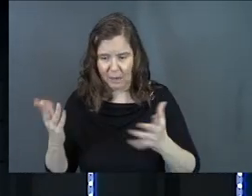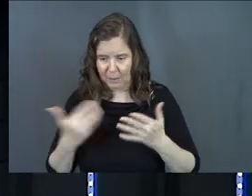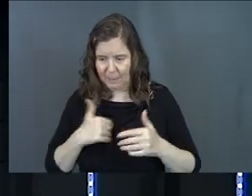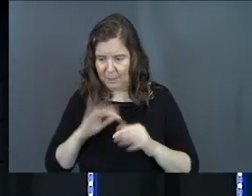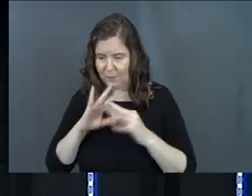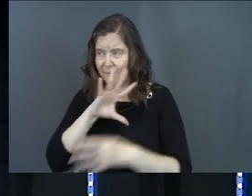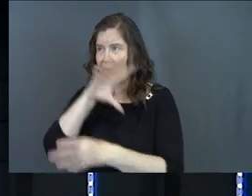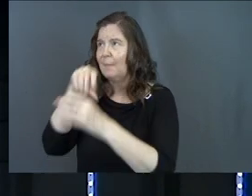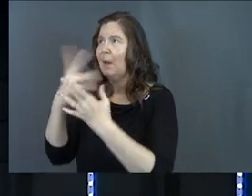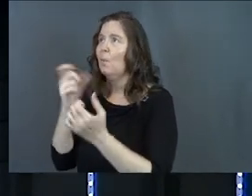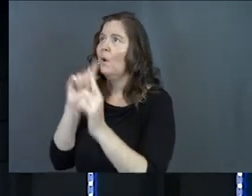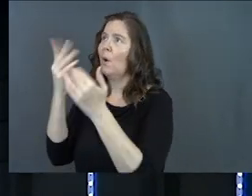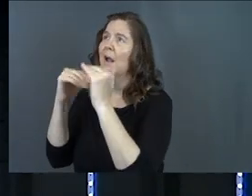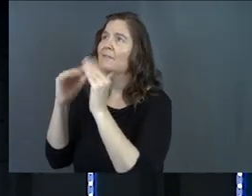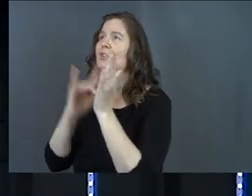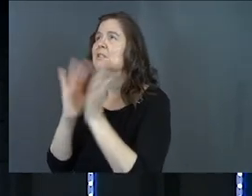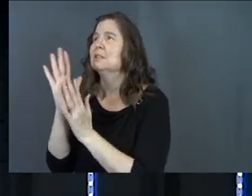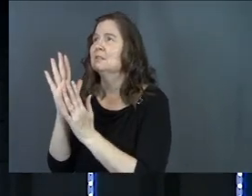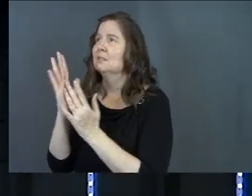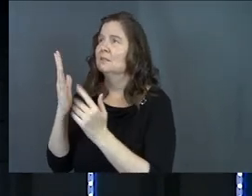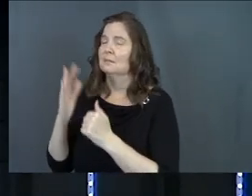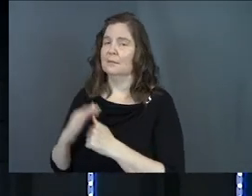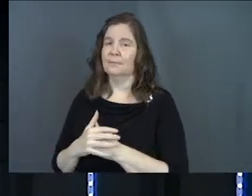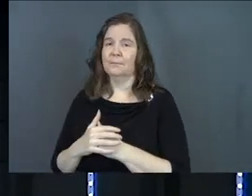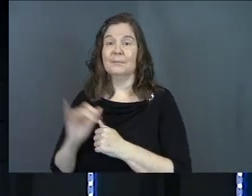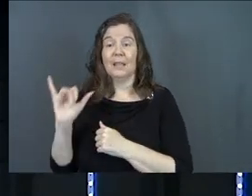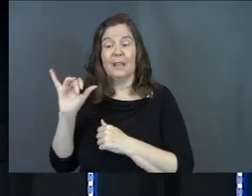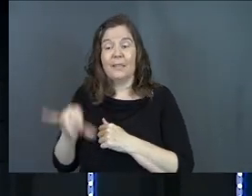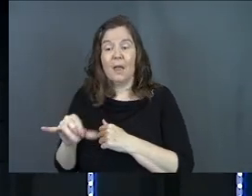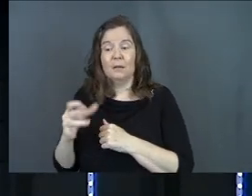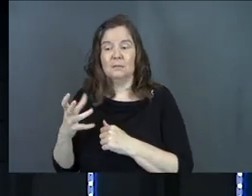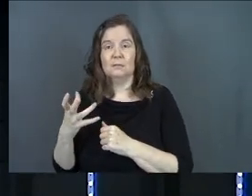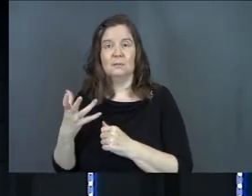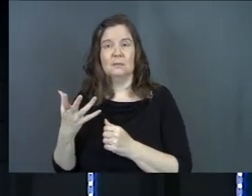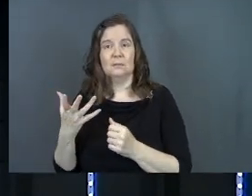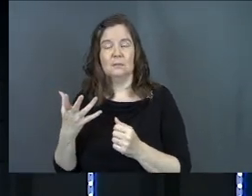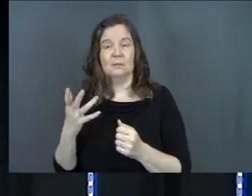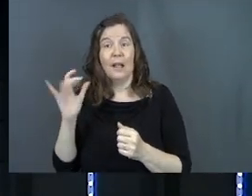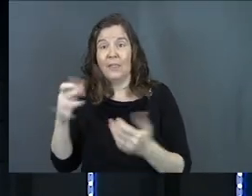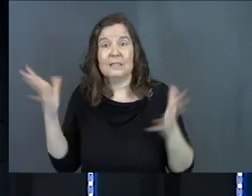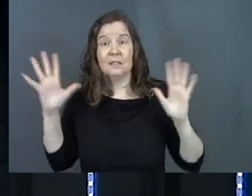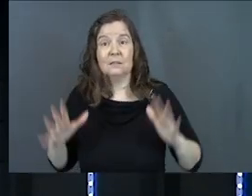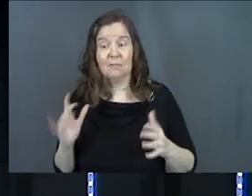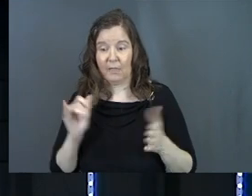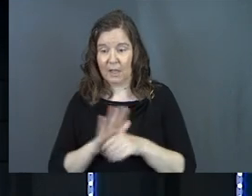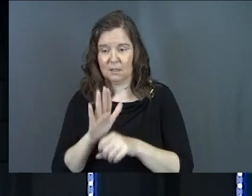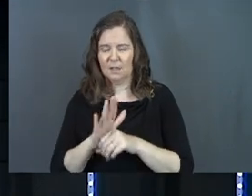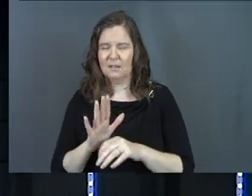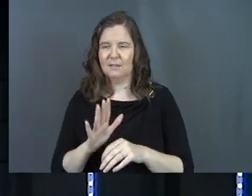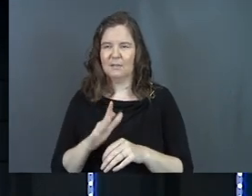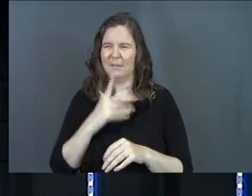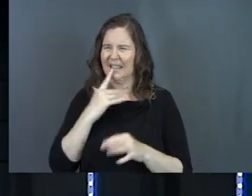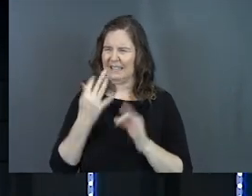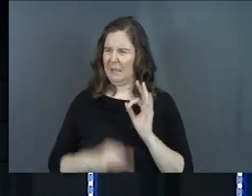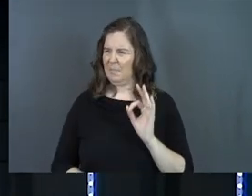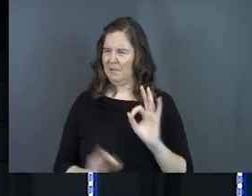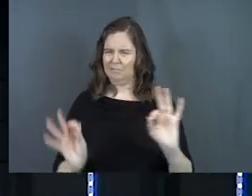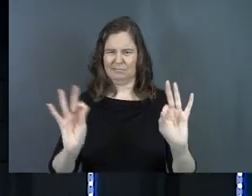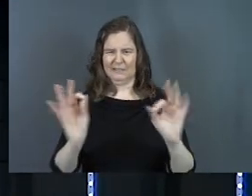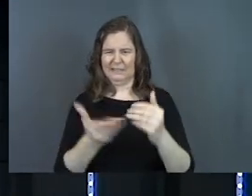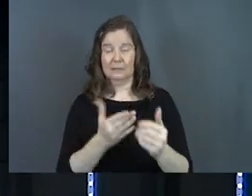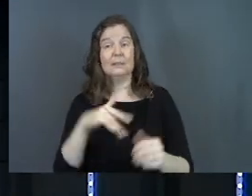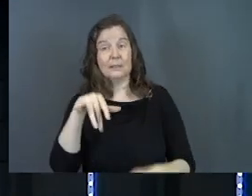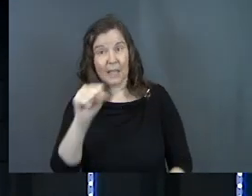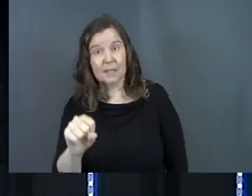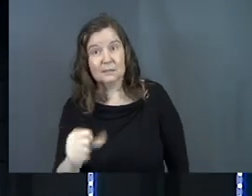Bring me into the family of God. I want to go to heaven. Jesus. Like that, and that's it. And that's enough. And you're like, but that's too simple and that's too